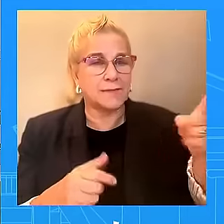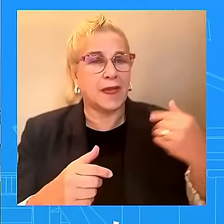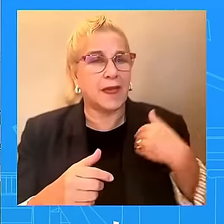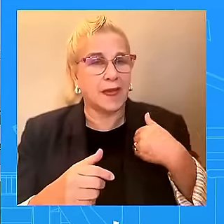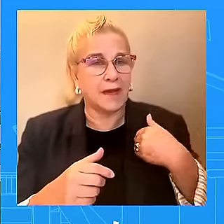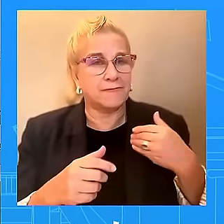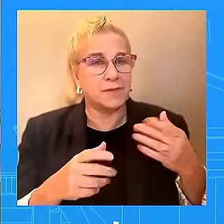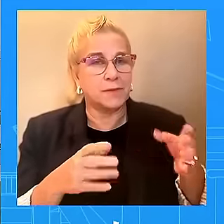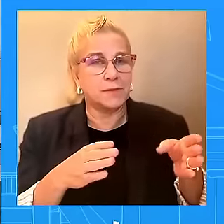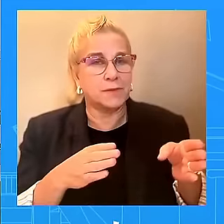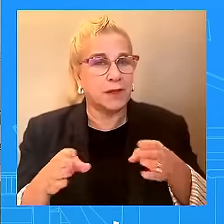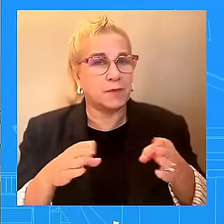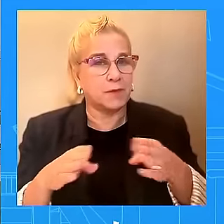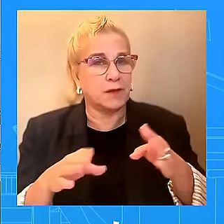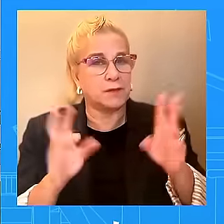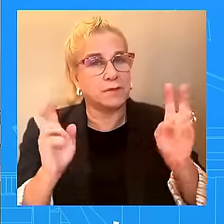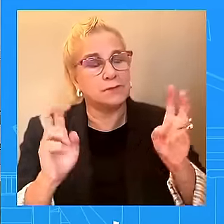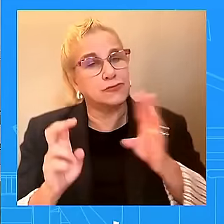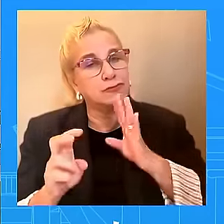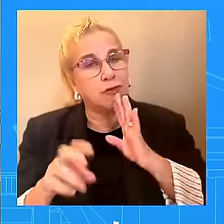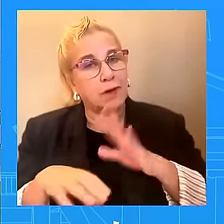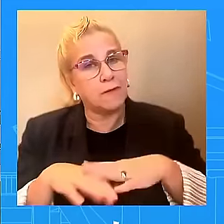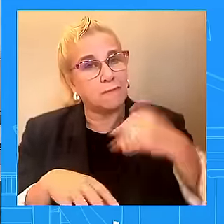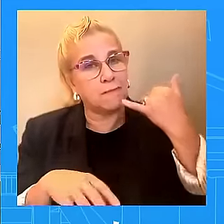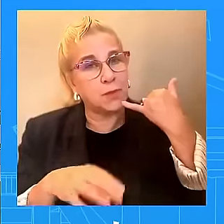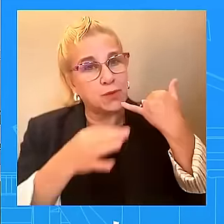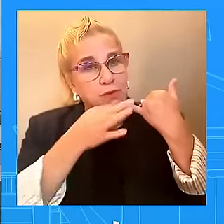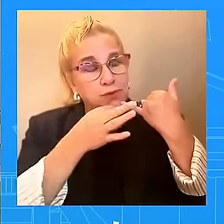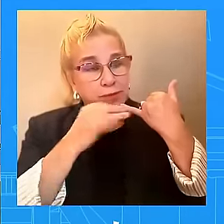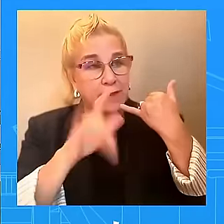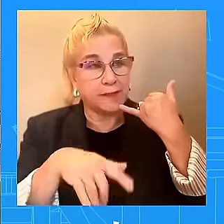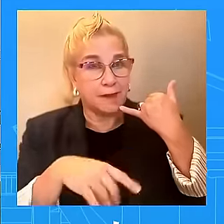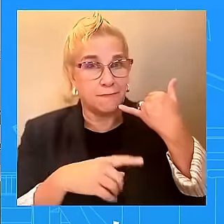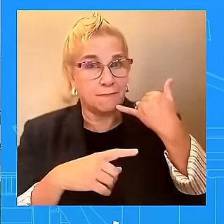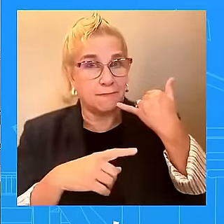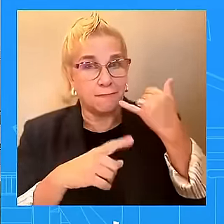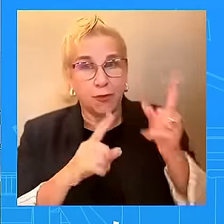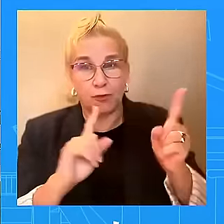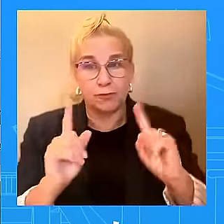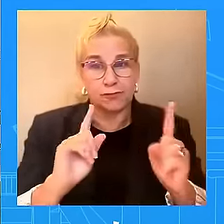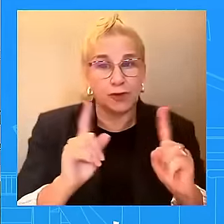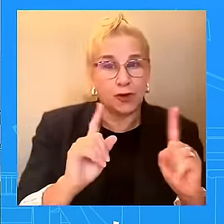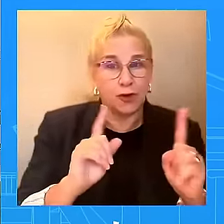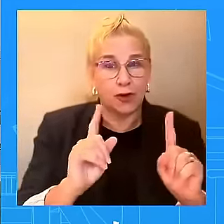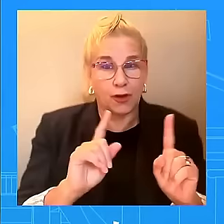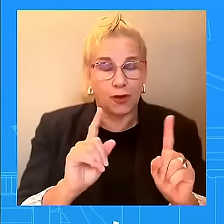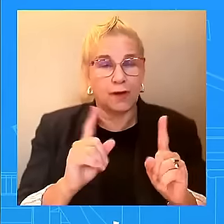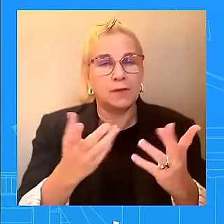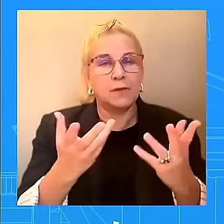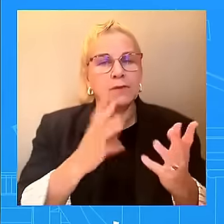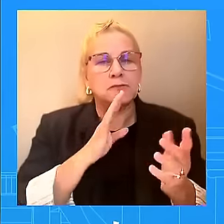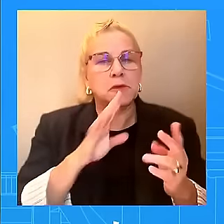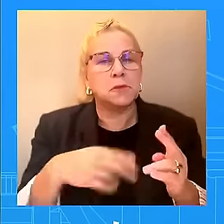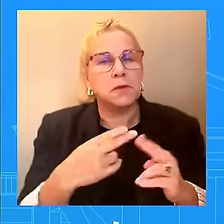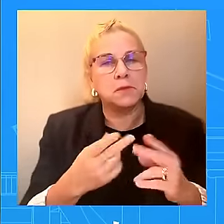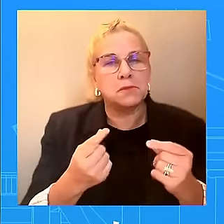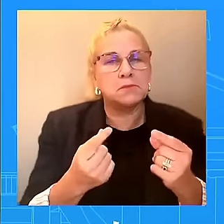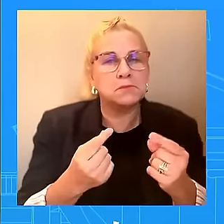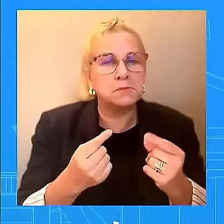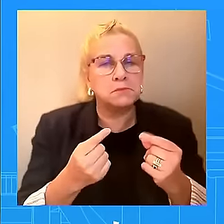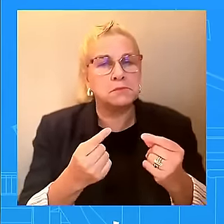What's the main purpose of this phone call, considering the upcoming government transition in the United States? So, to your question on the